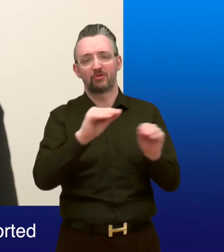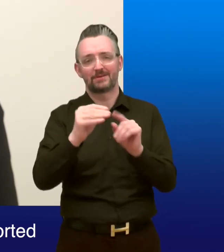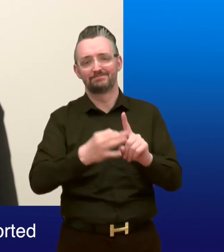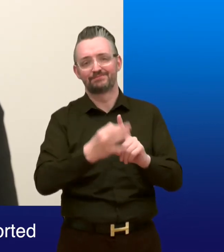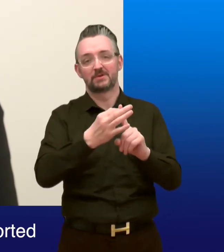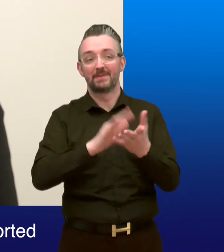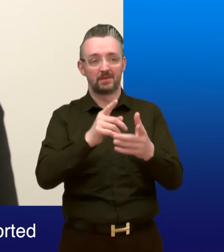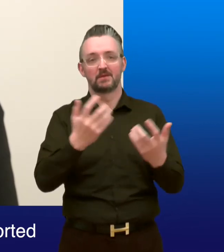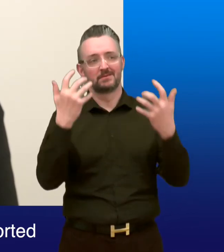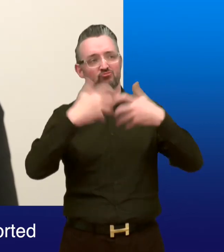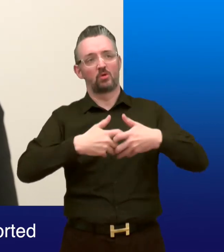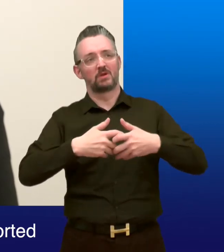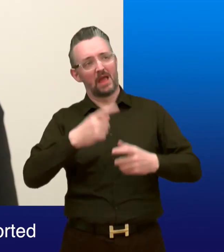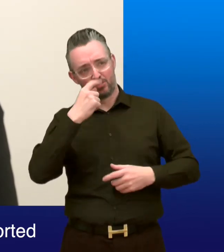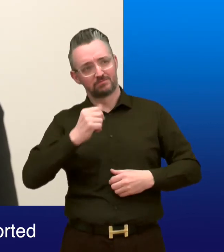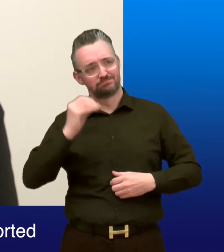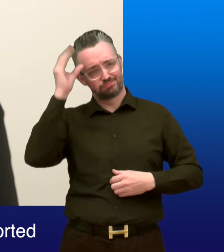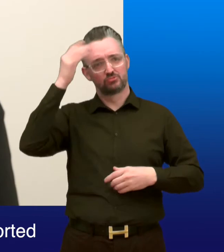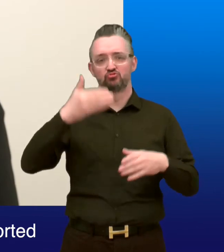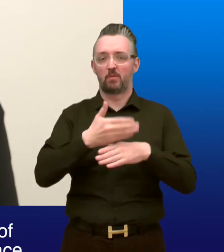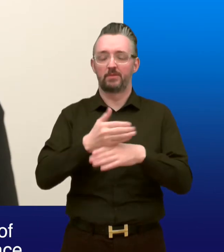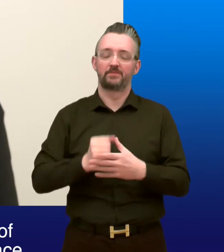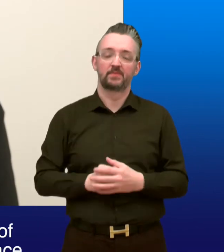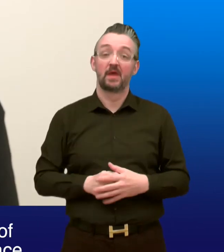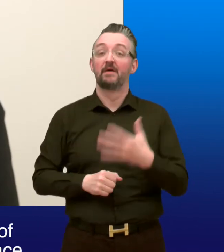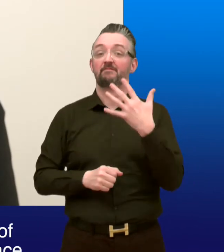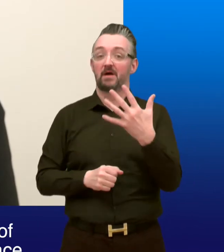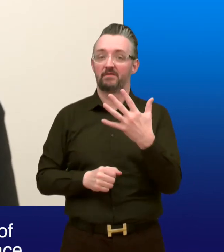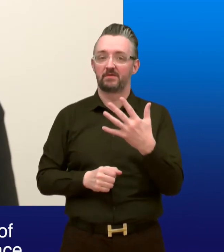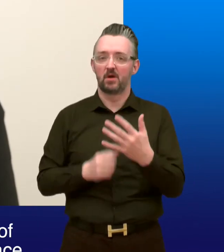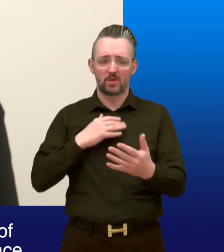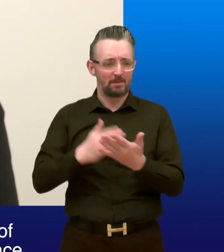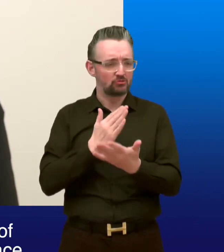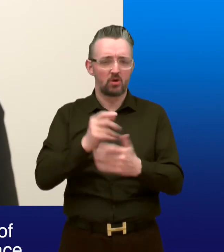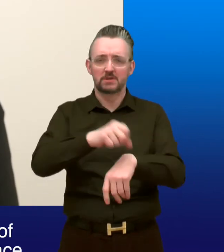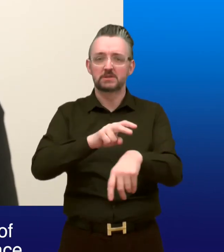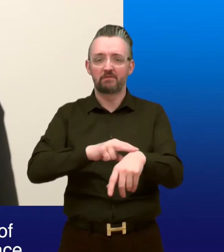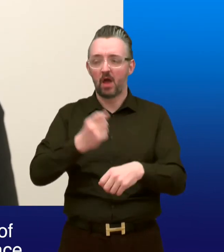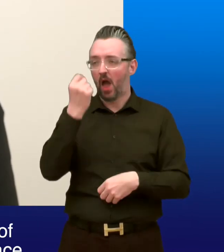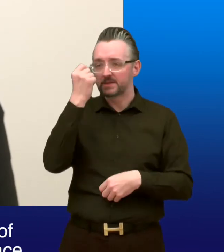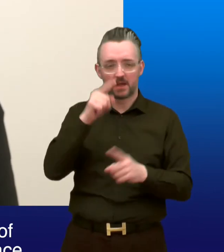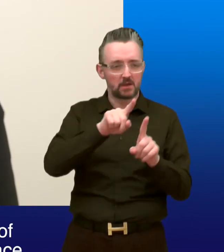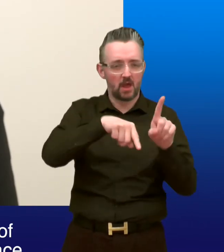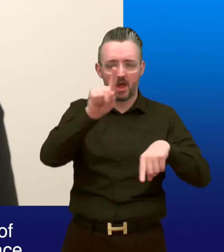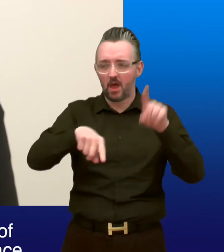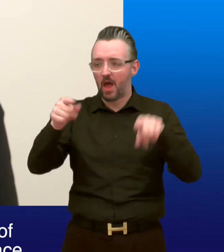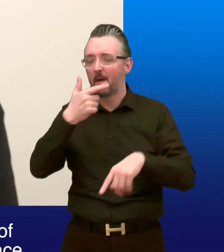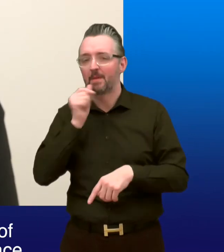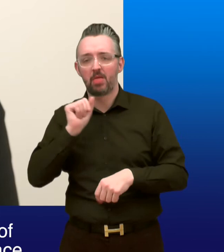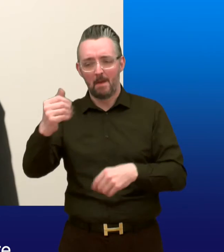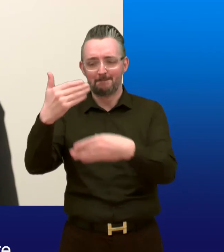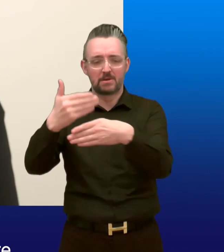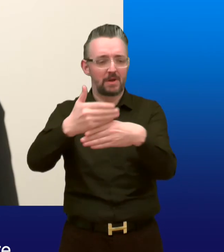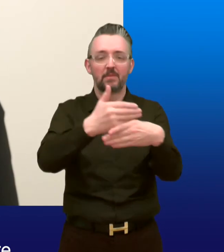supported and well equipped to do their jobs. 5. Ensure staff understand the needs of different people and the barriers they